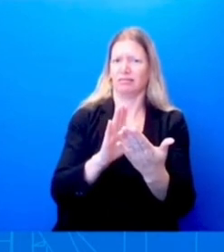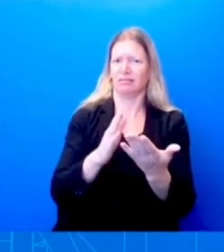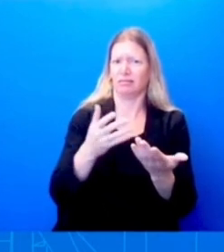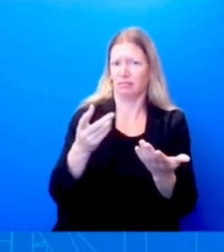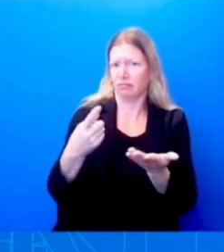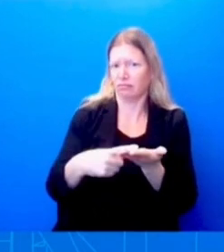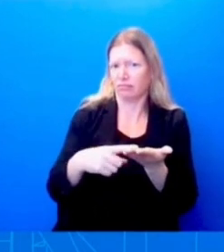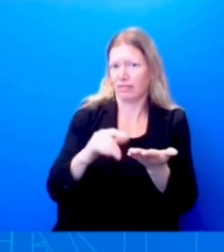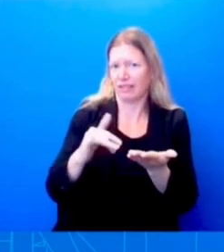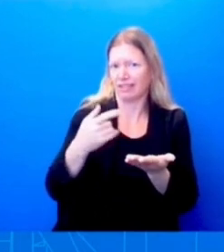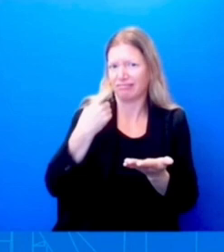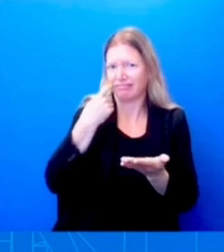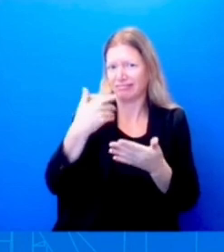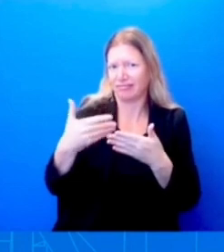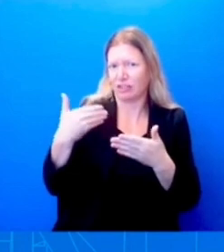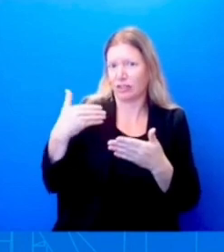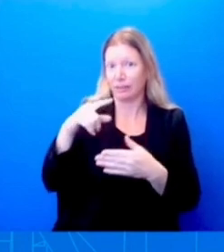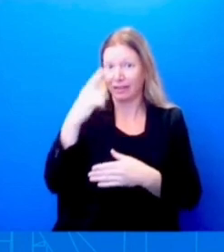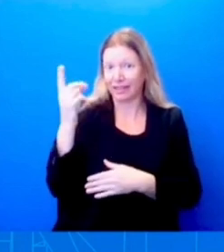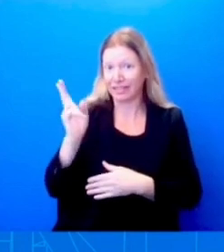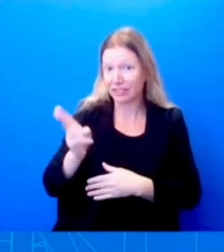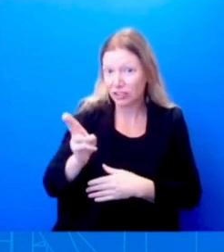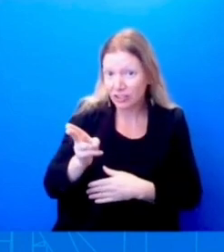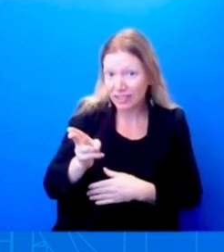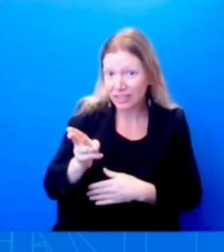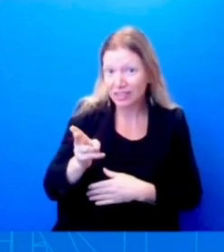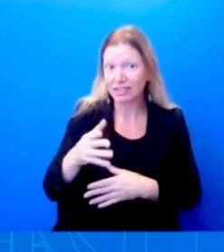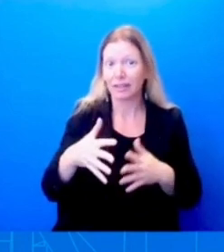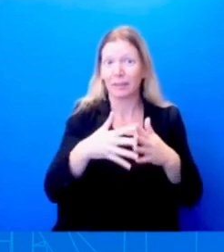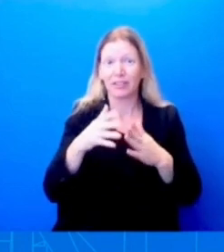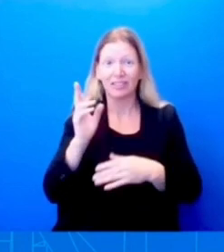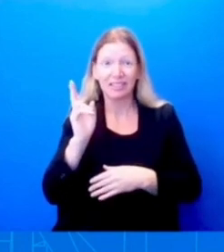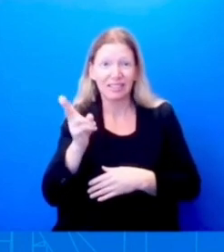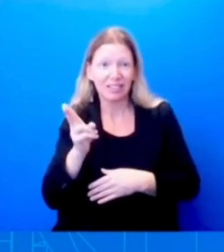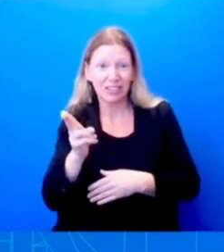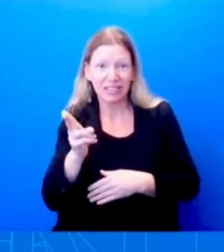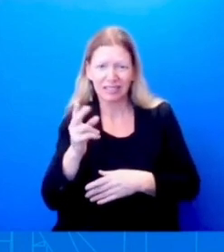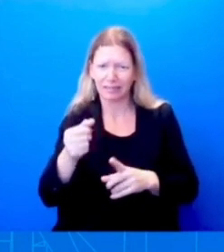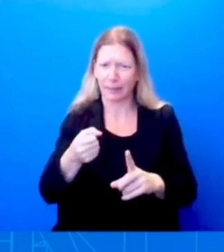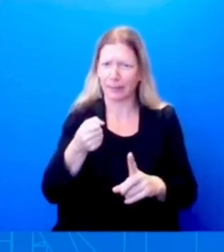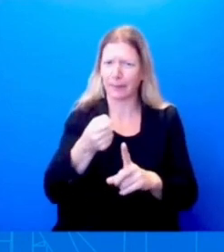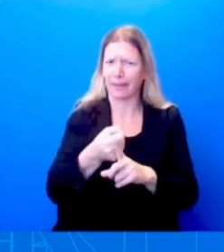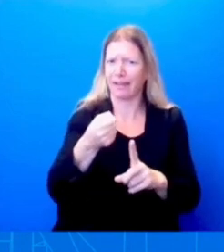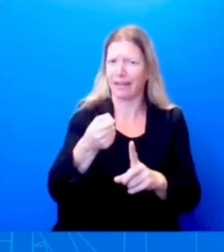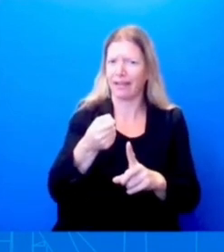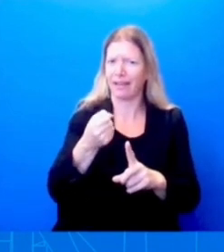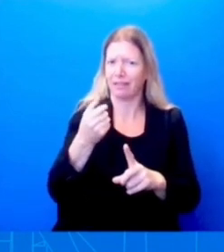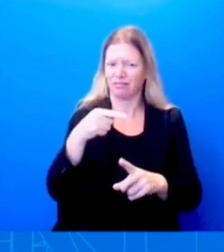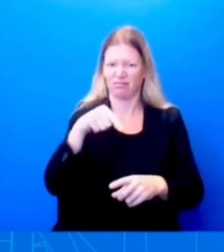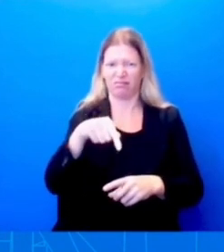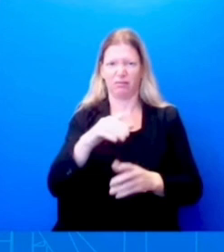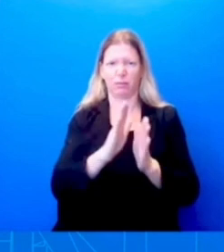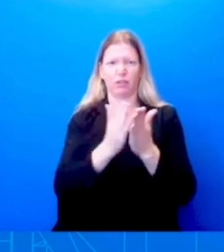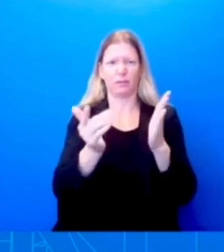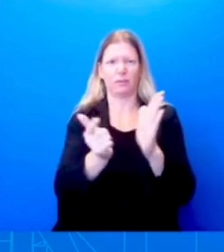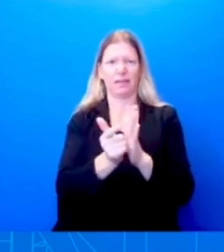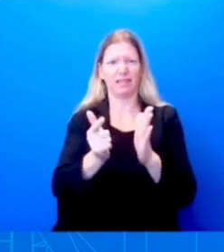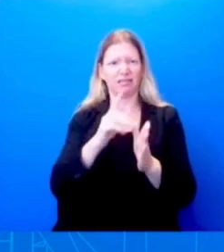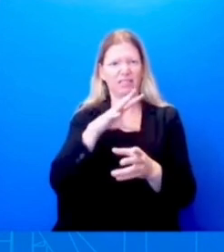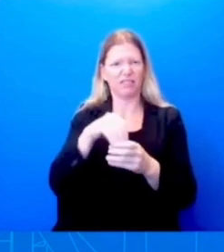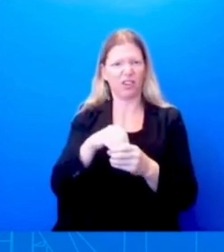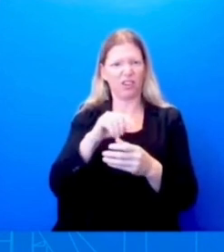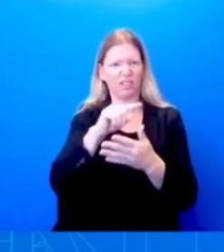Black history, parts of American history, are being impacted by these book bans in various states? Mr. Sure. No, it's so important.